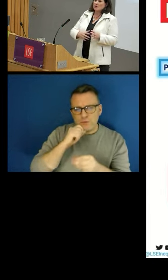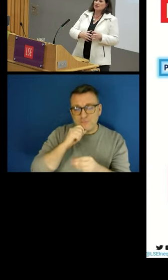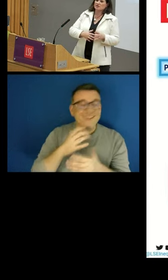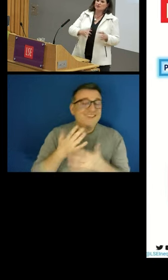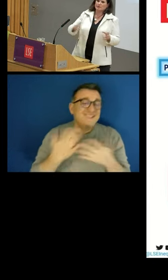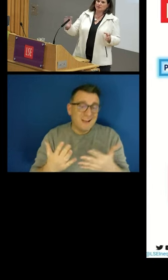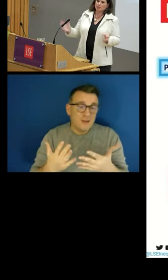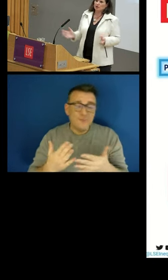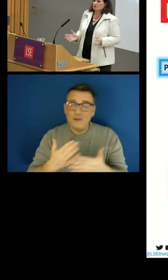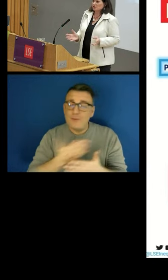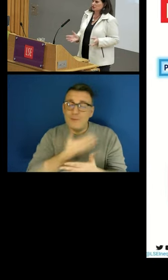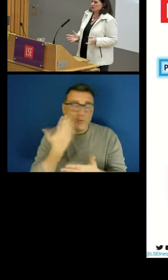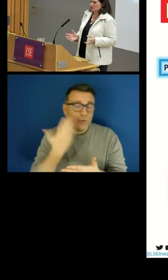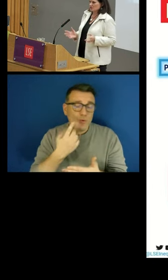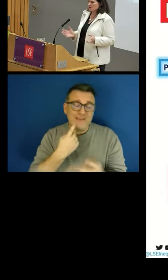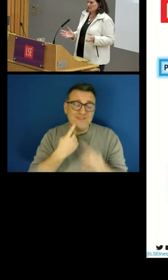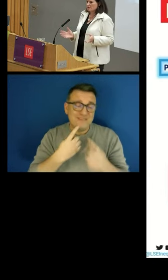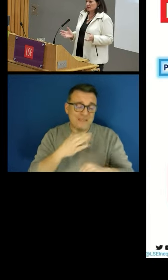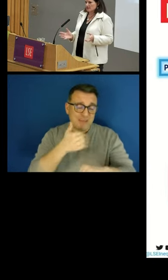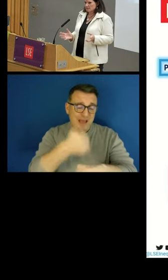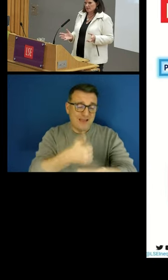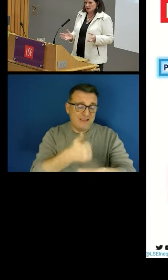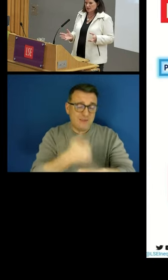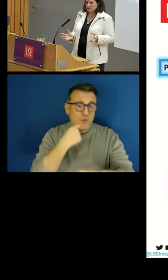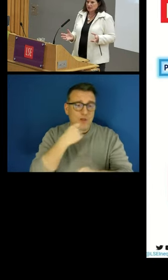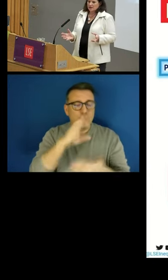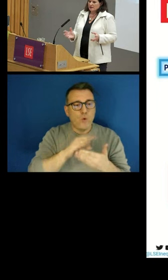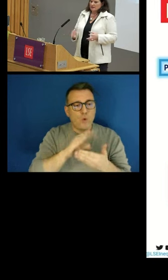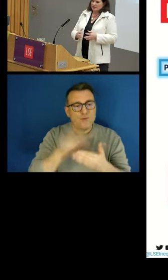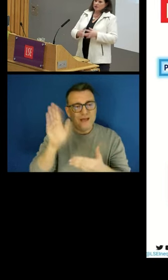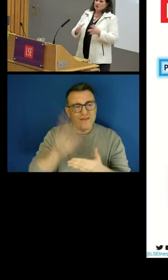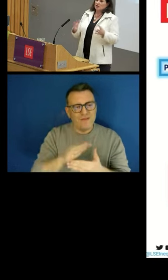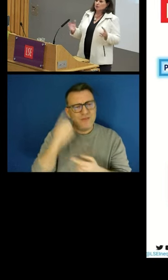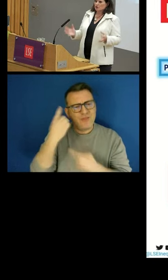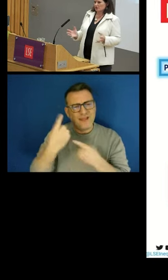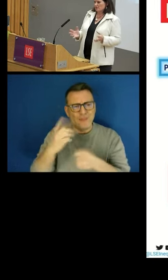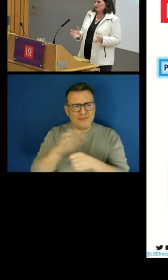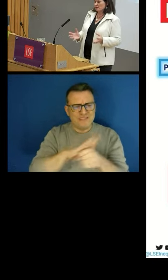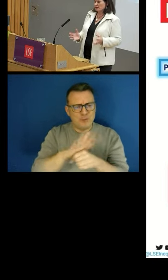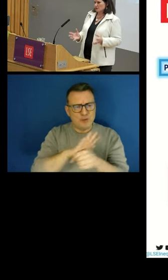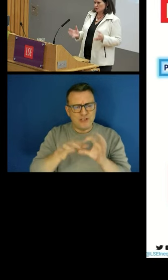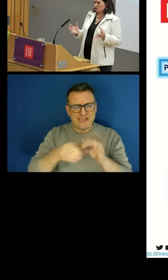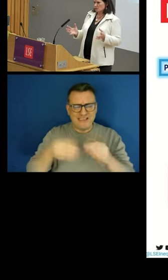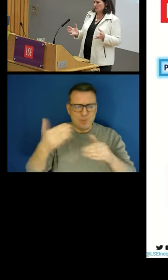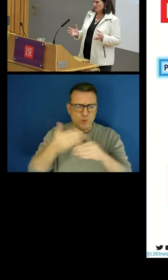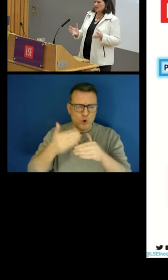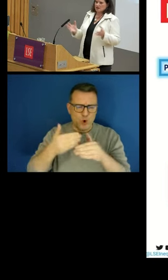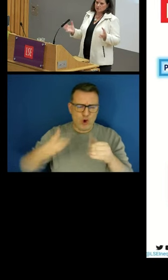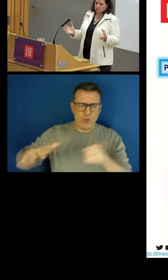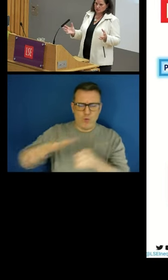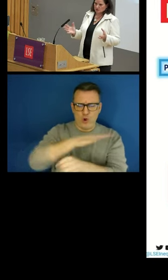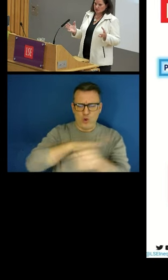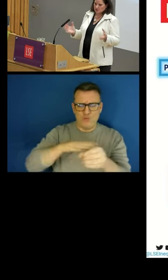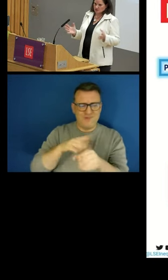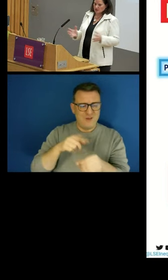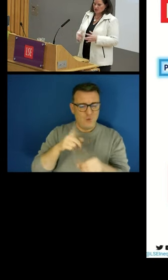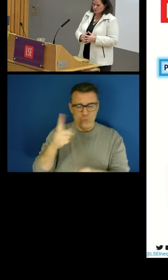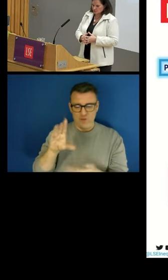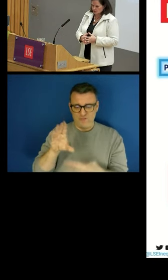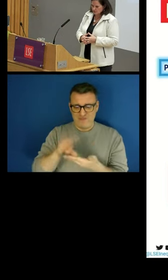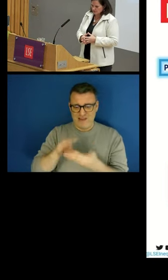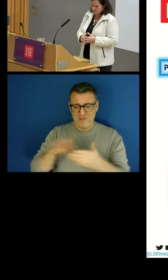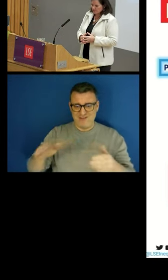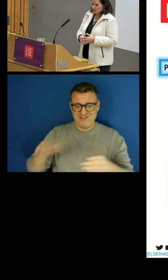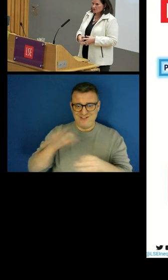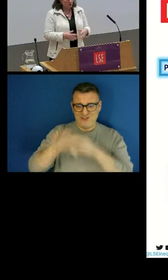think about how many different employment situations there are in a labor market, you can't possibly cover those with a single